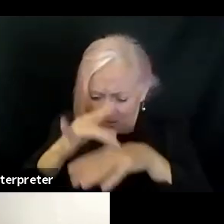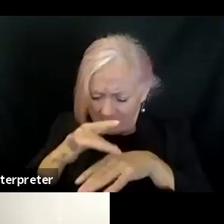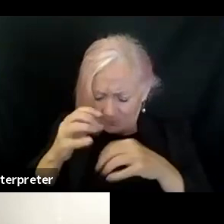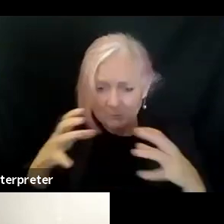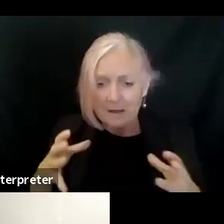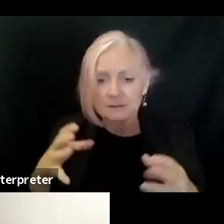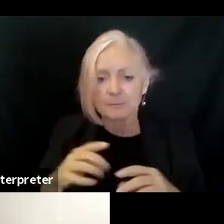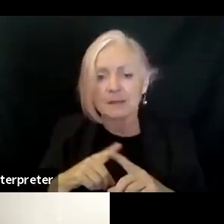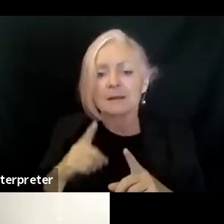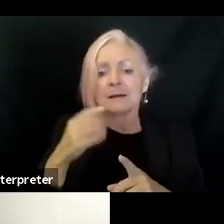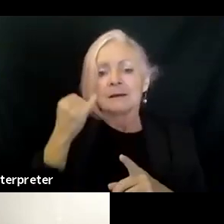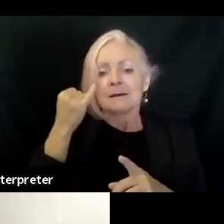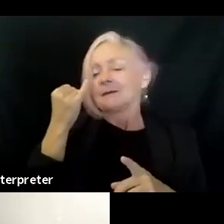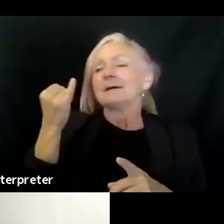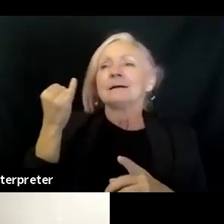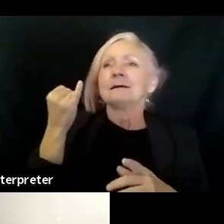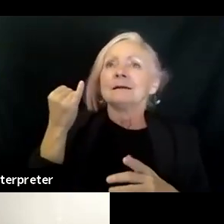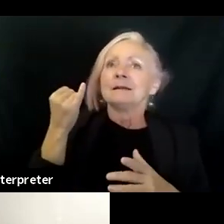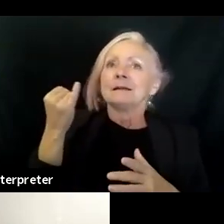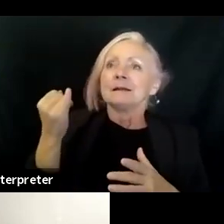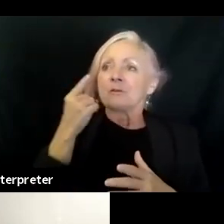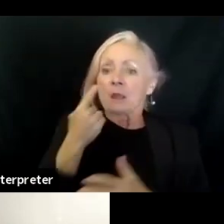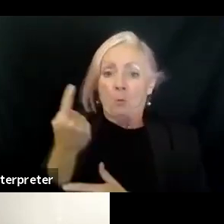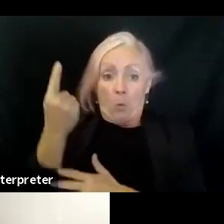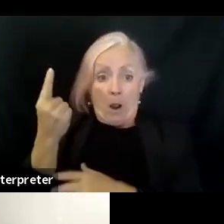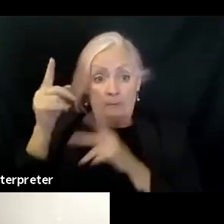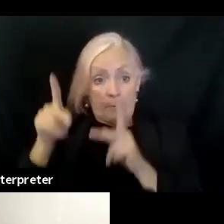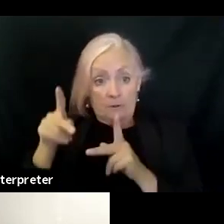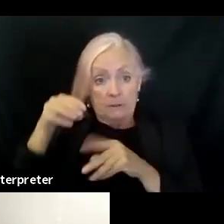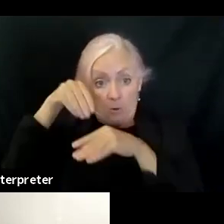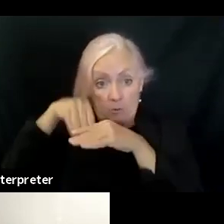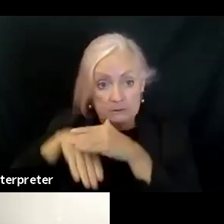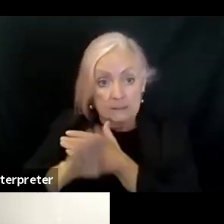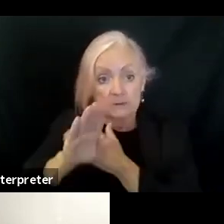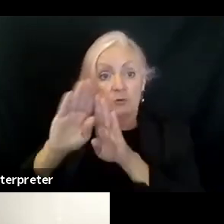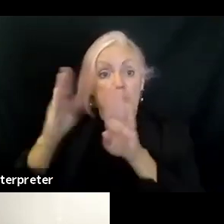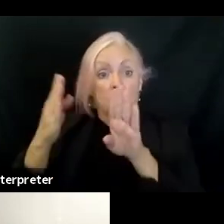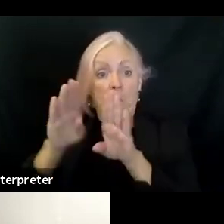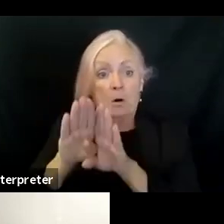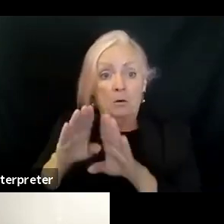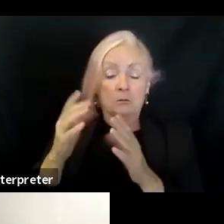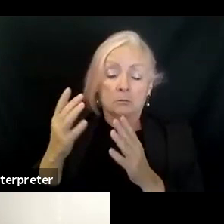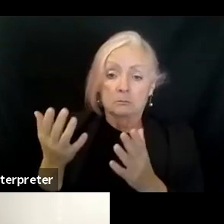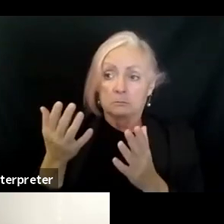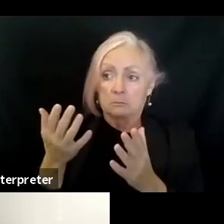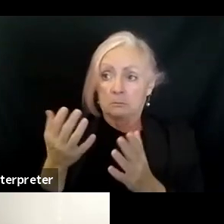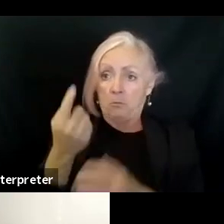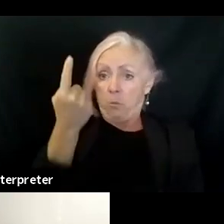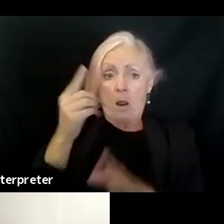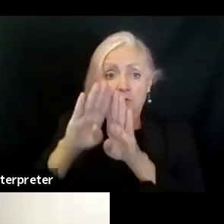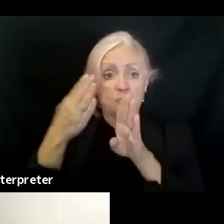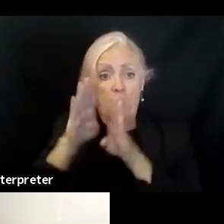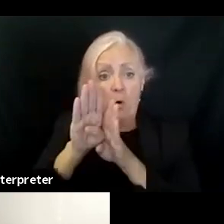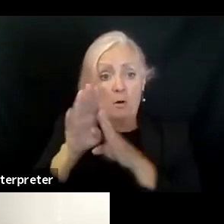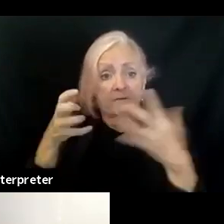if you imagine that like a certain type of person can enter through a doorway, then is the door like enough to fit every type